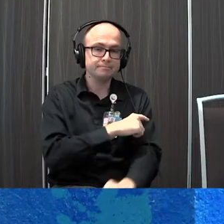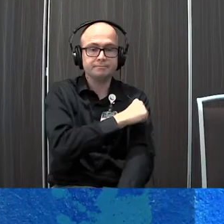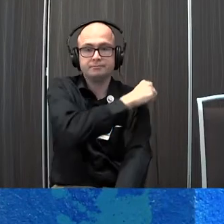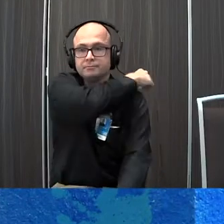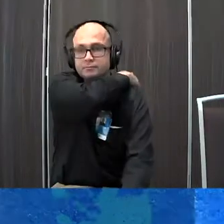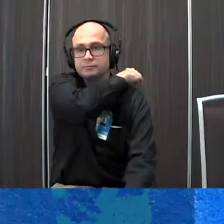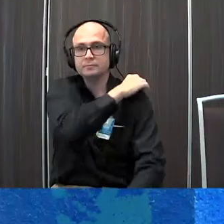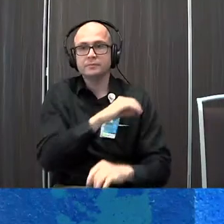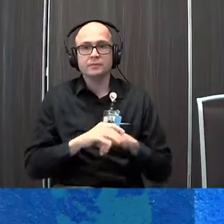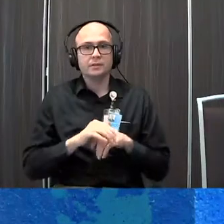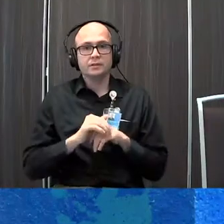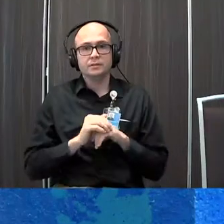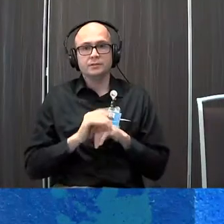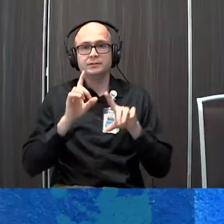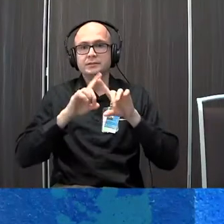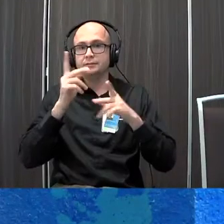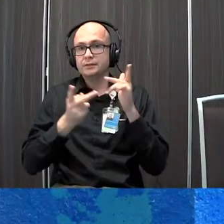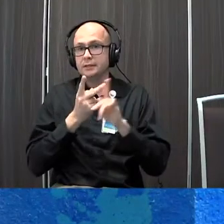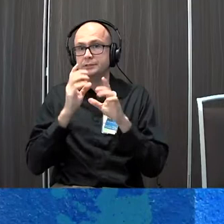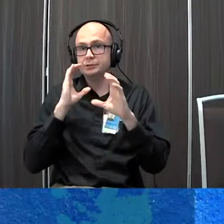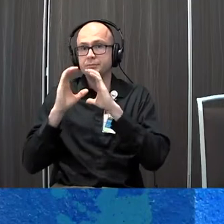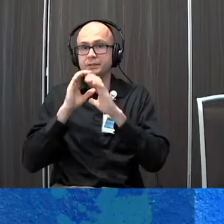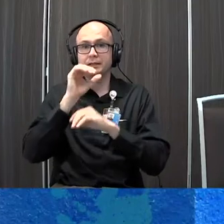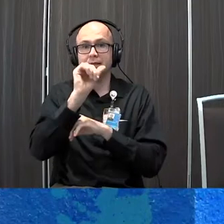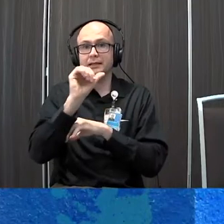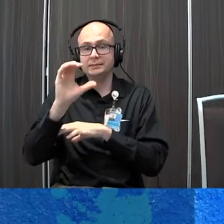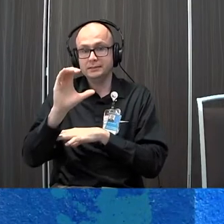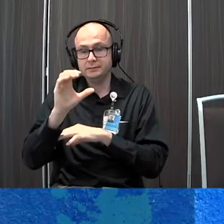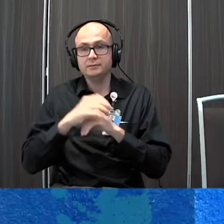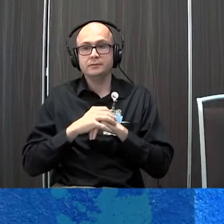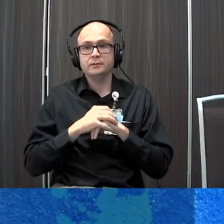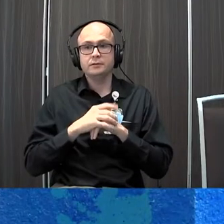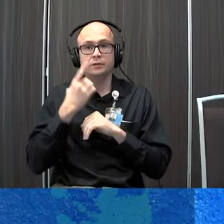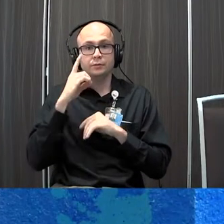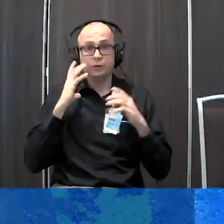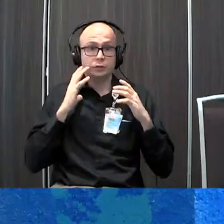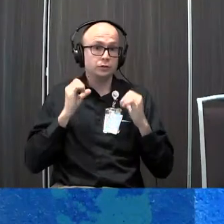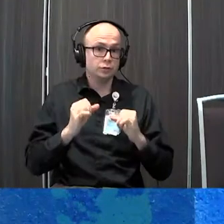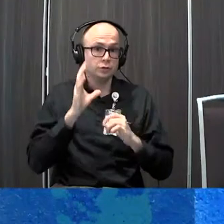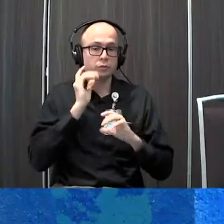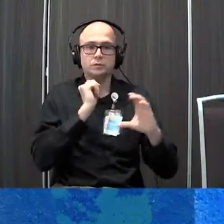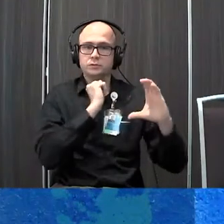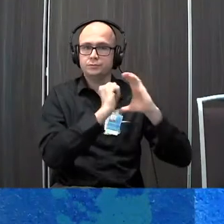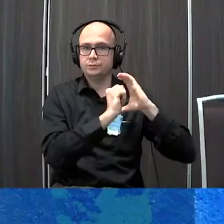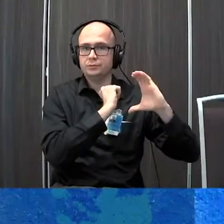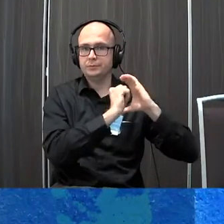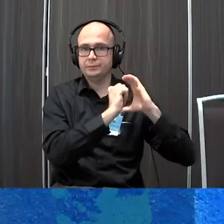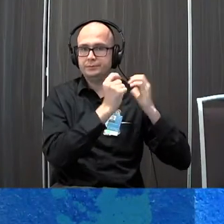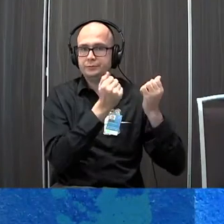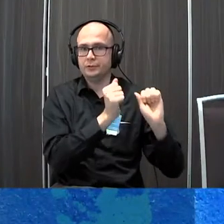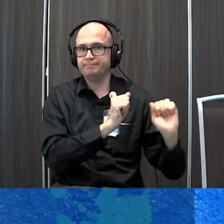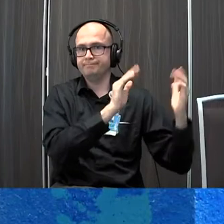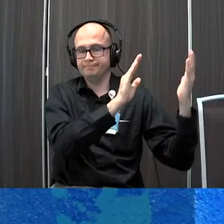for the augmentative alternative communication AAC for charge we want to take a total communication approach